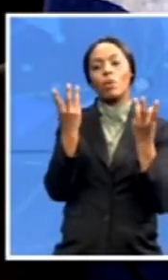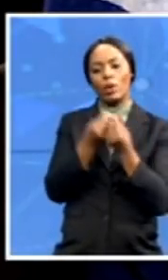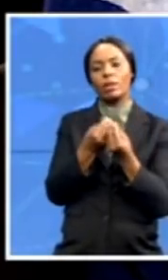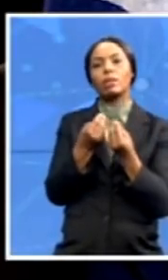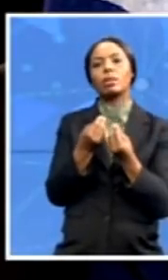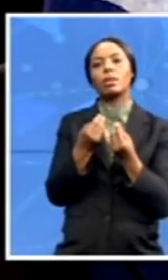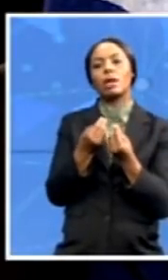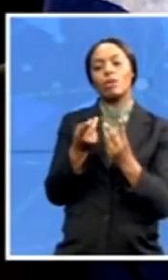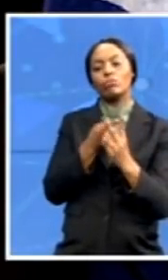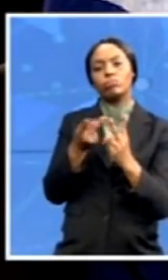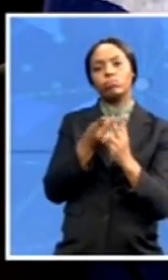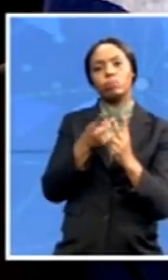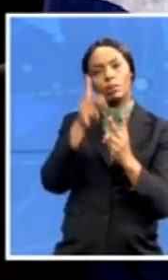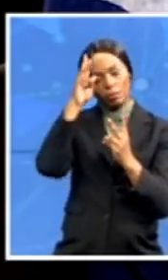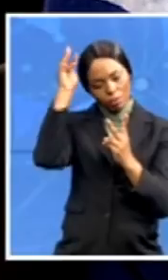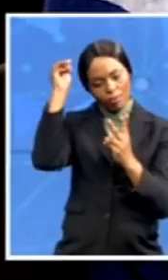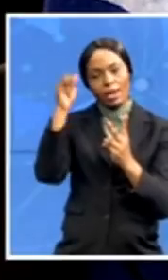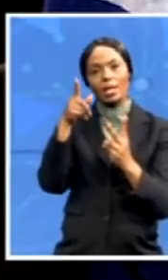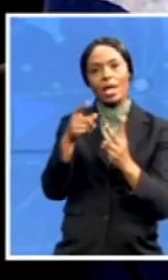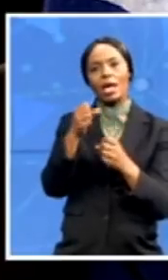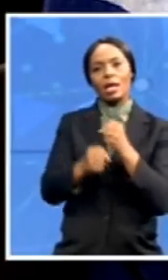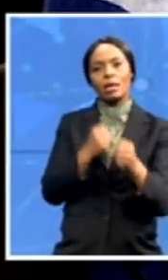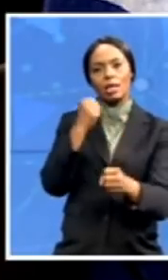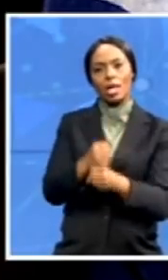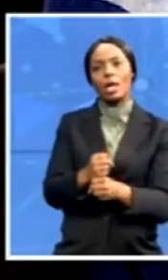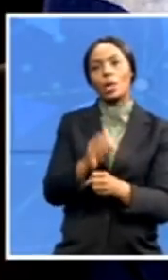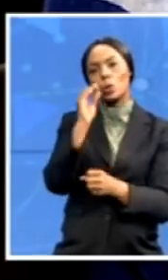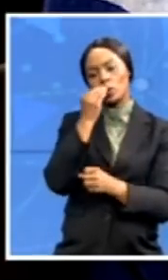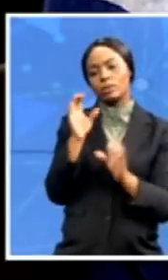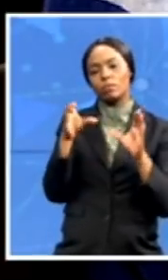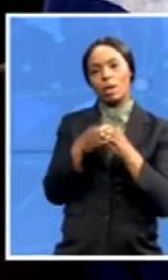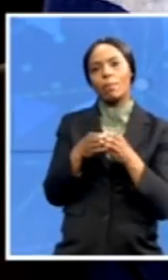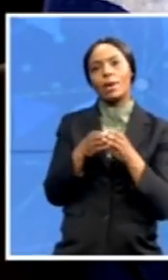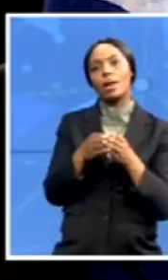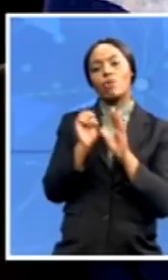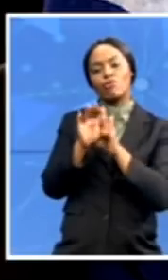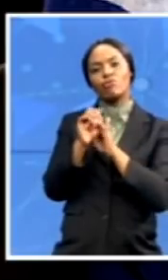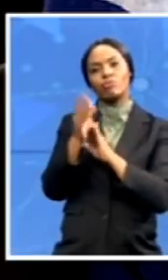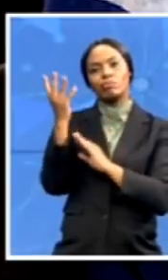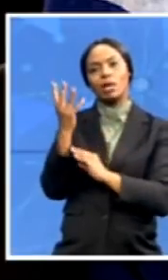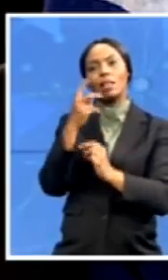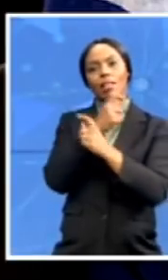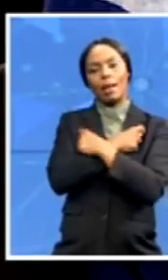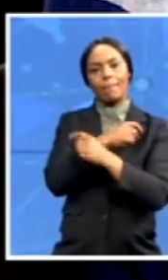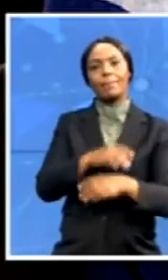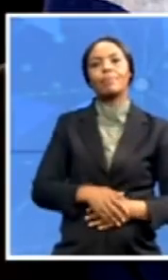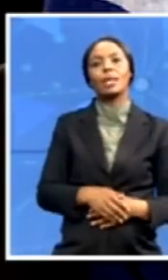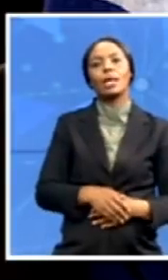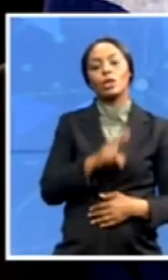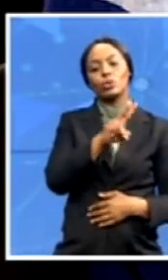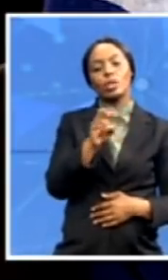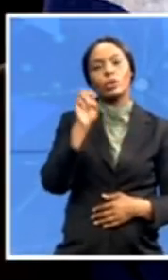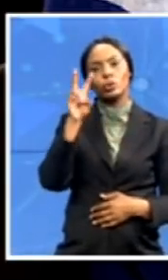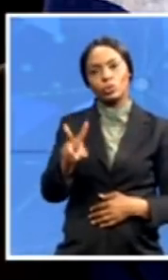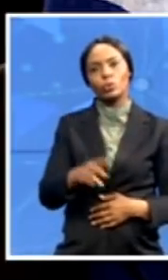the Year, Johannesburg Press Club. Two thousand and two, Order of Mapungubwe Gold.